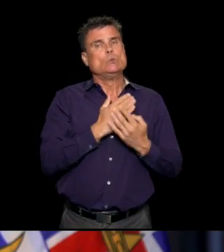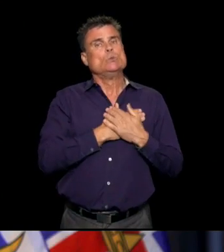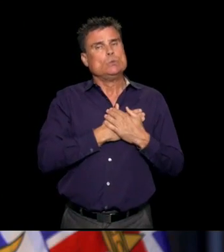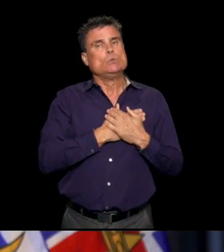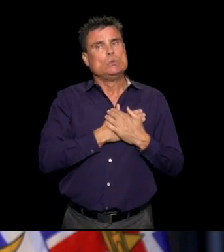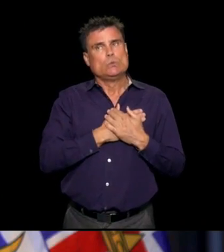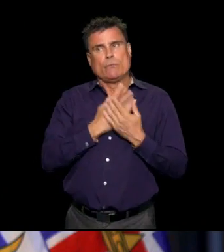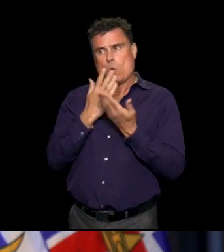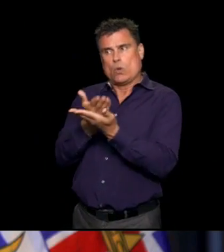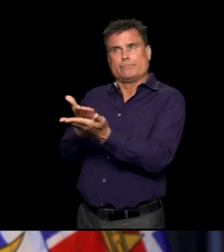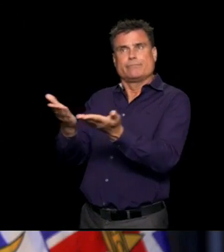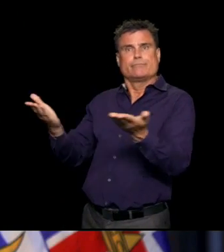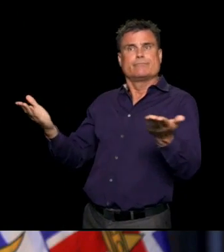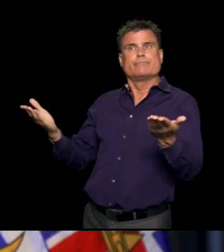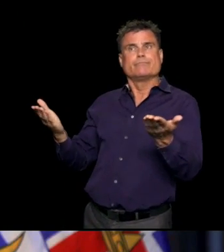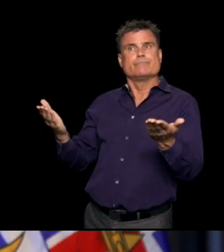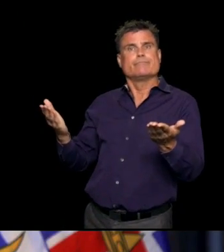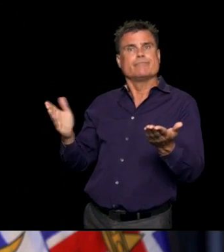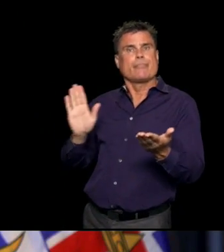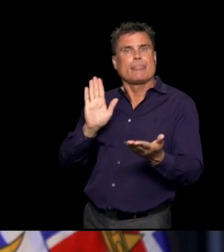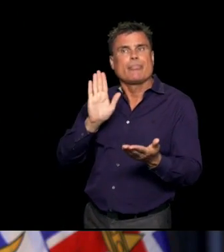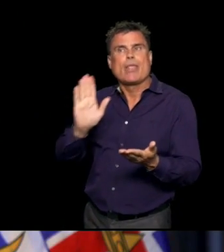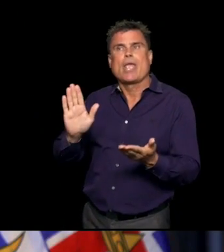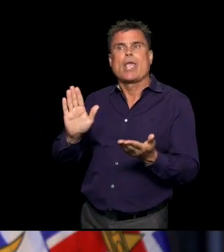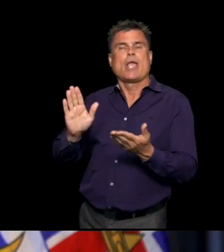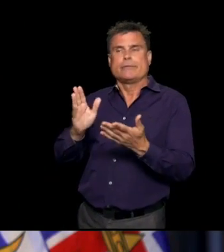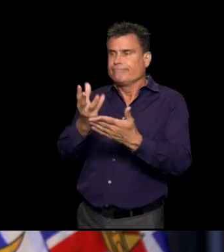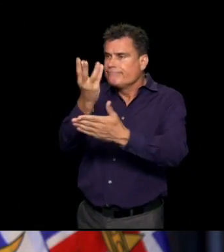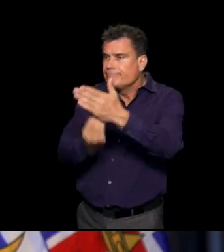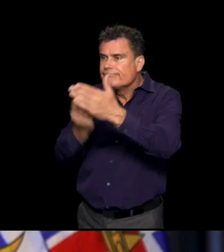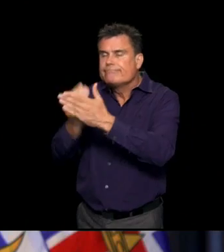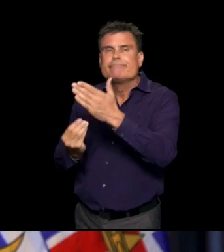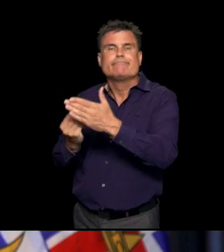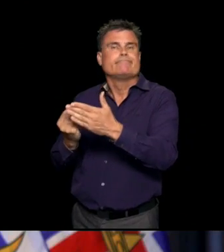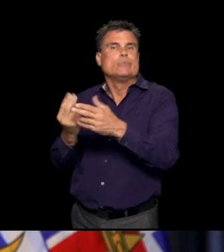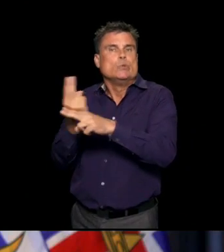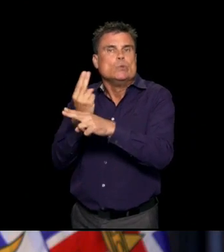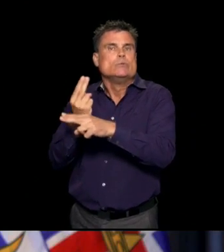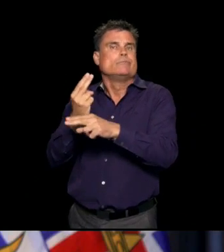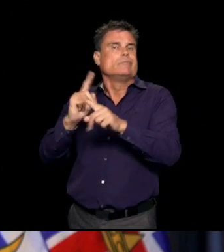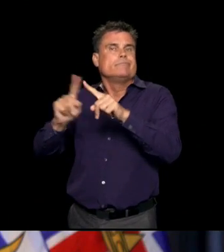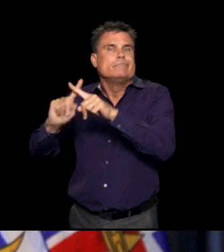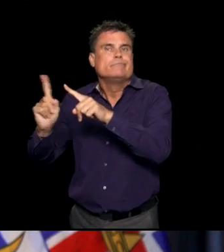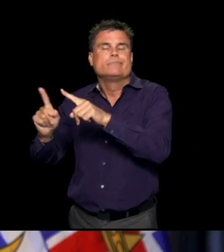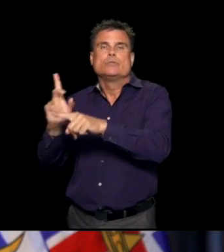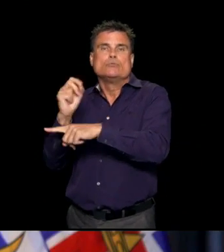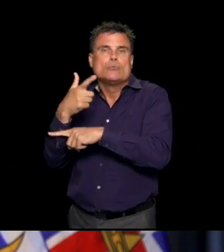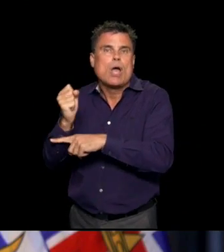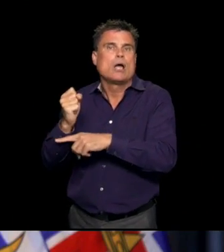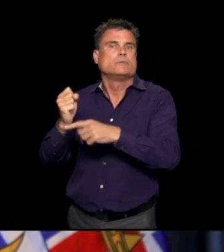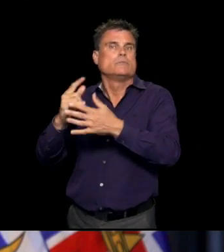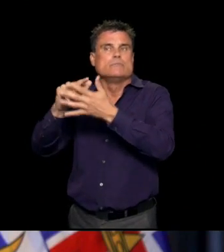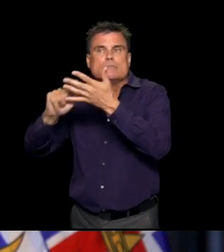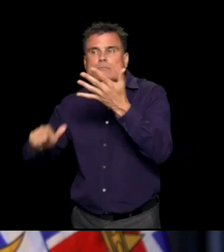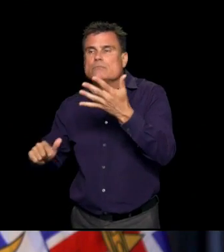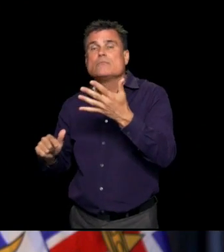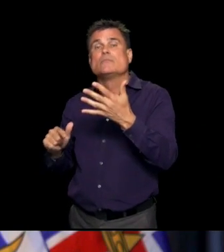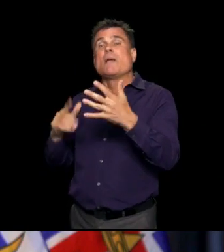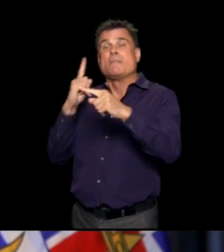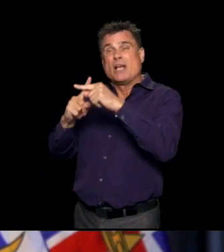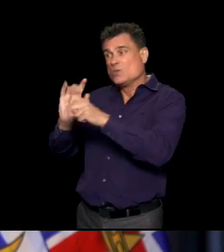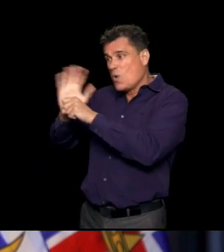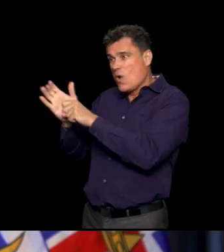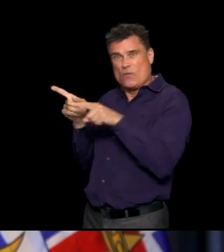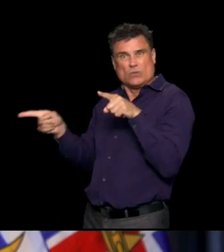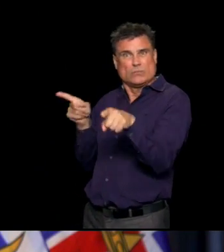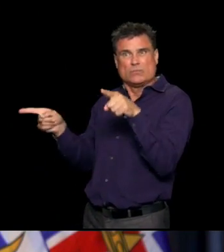in from overdose death, losses that we continue to feel are surely unnecessary losses that we